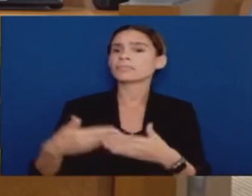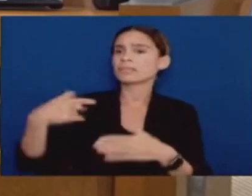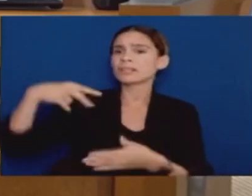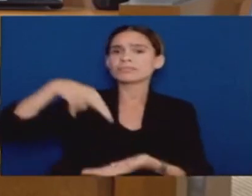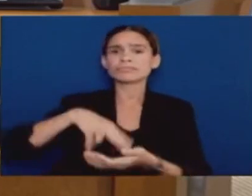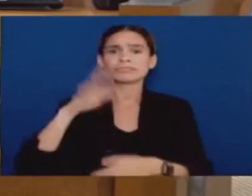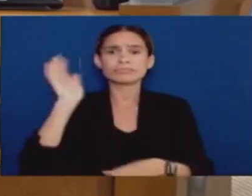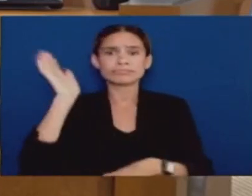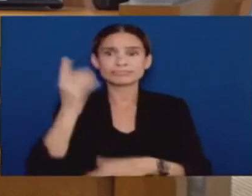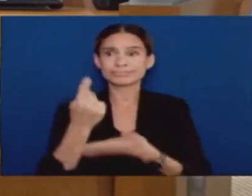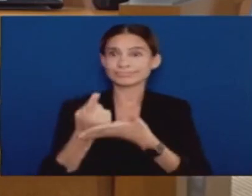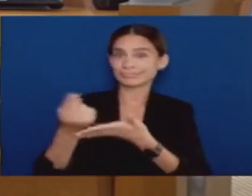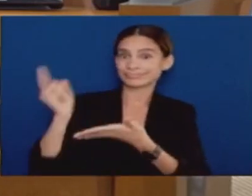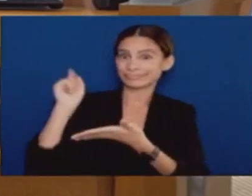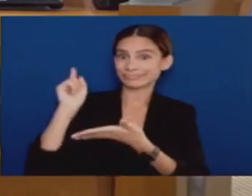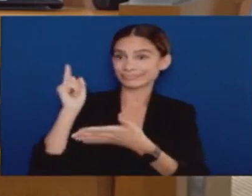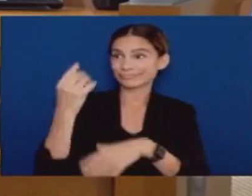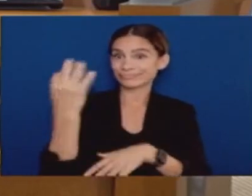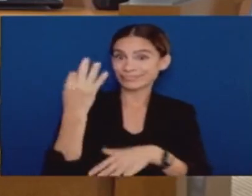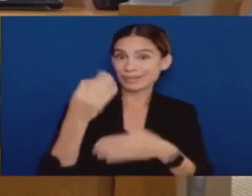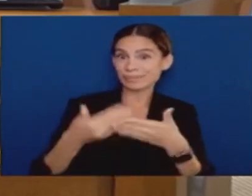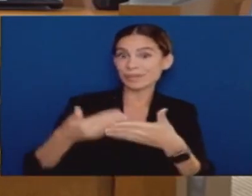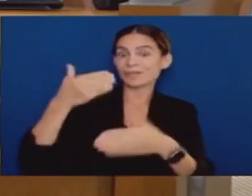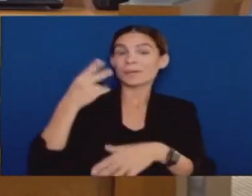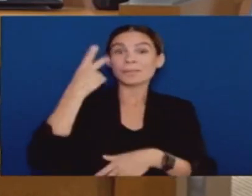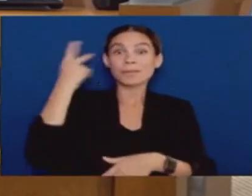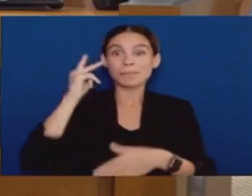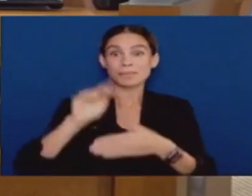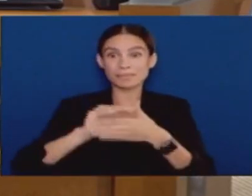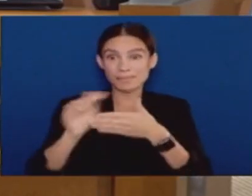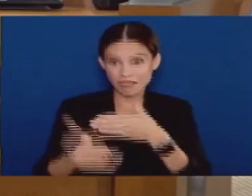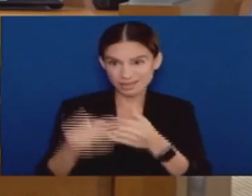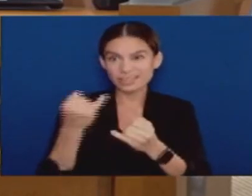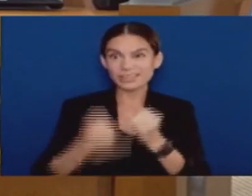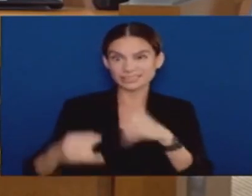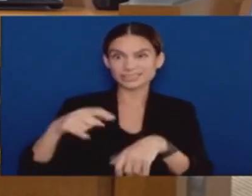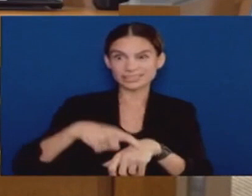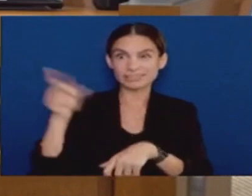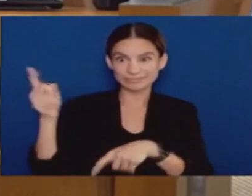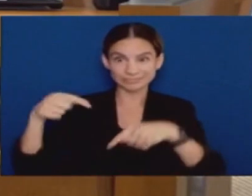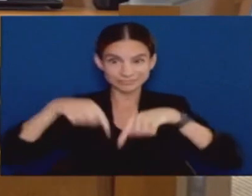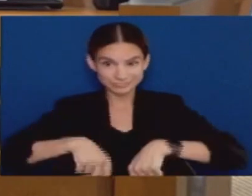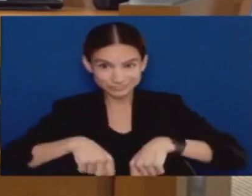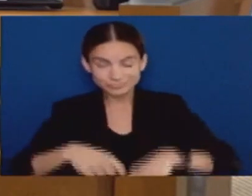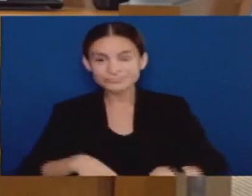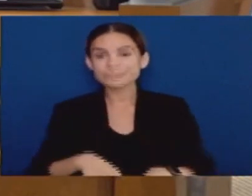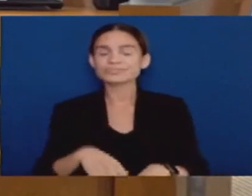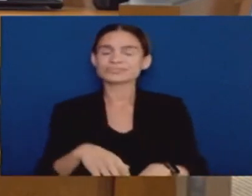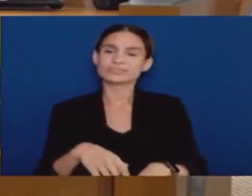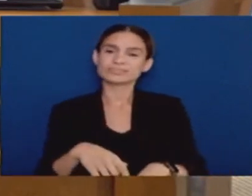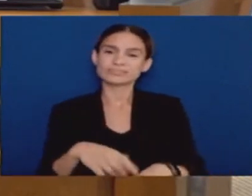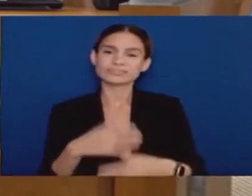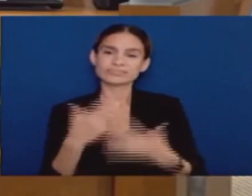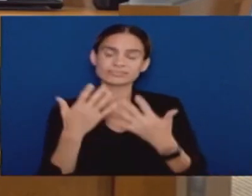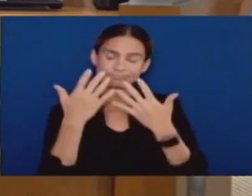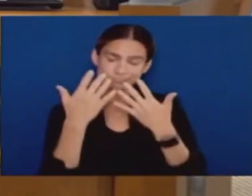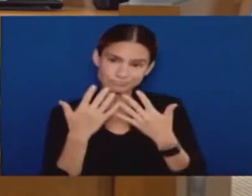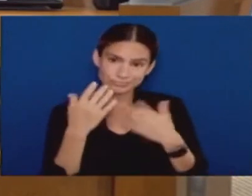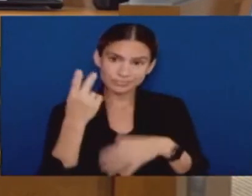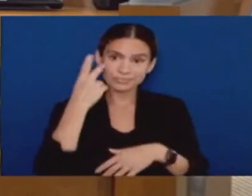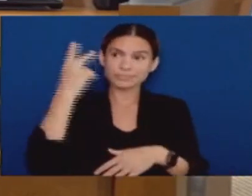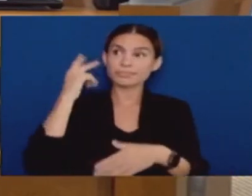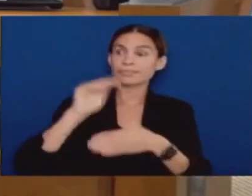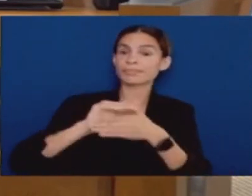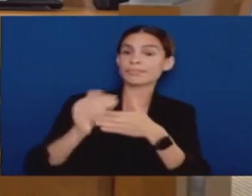Tragically, on Memorial Day, Monday, May 25th, George Floyd's life was taken from him in a chilling and